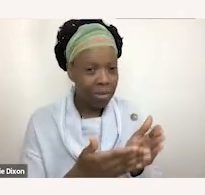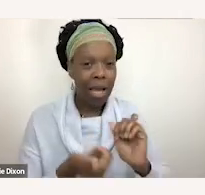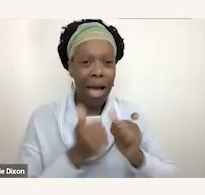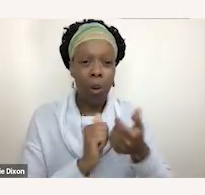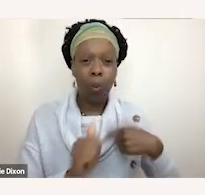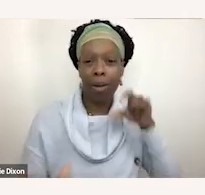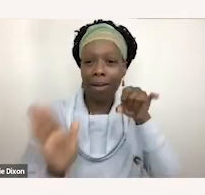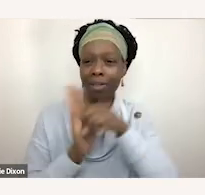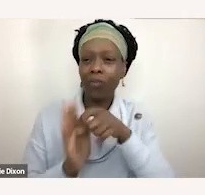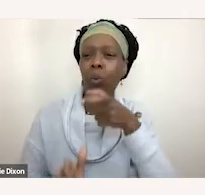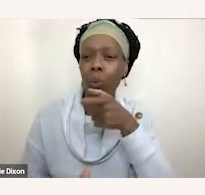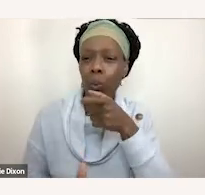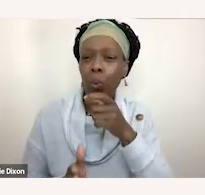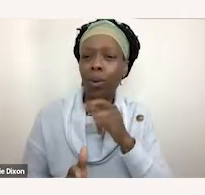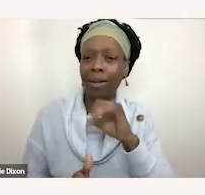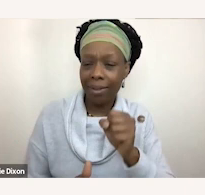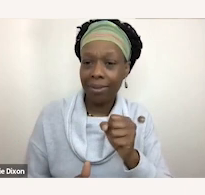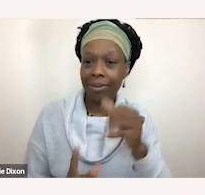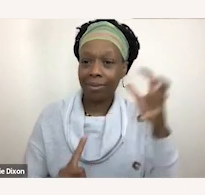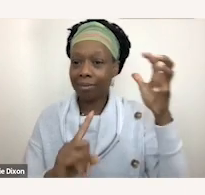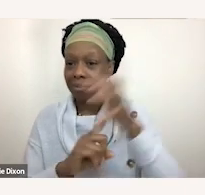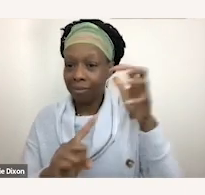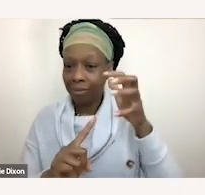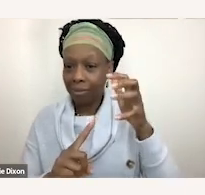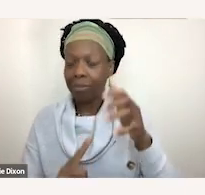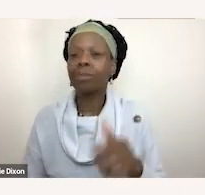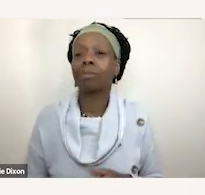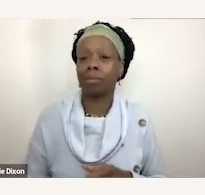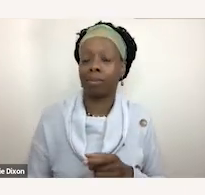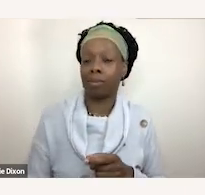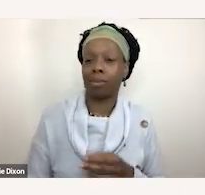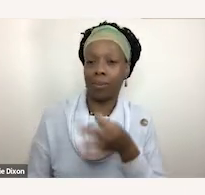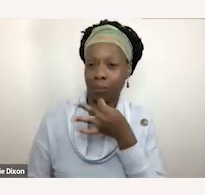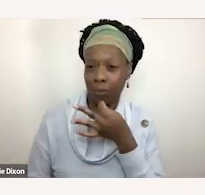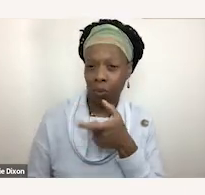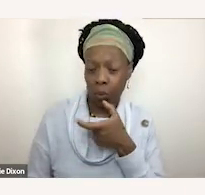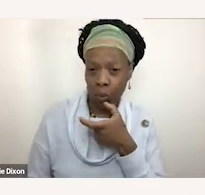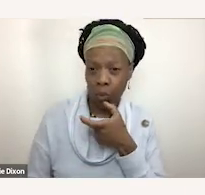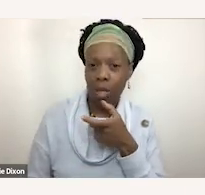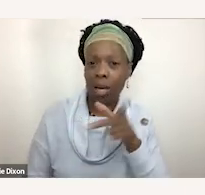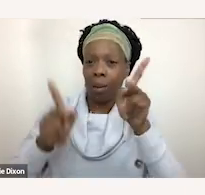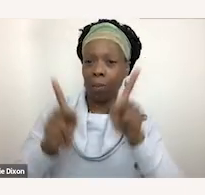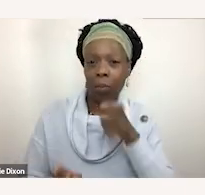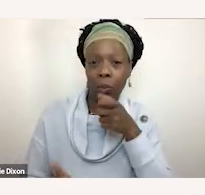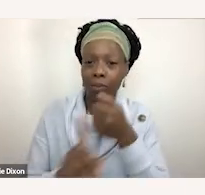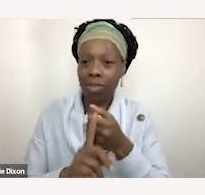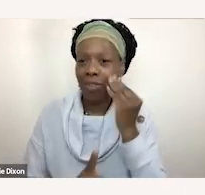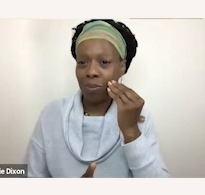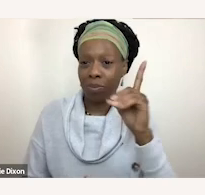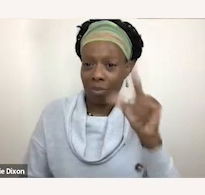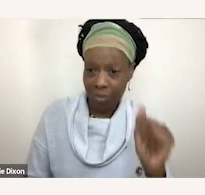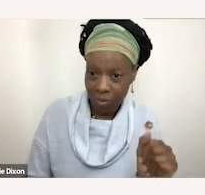those with lived experience are and so as parents as educators obviously going to those with lived experience and